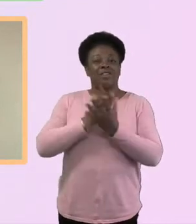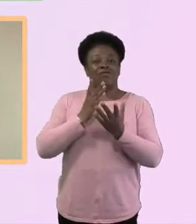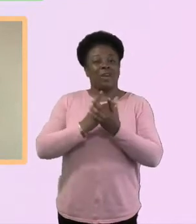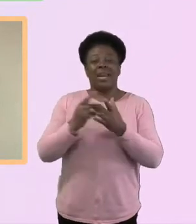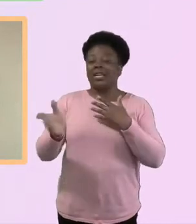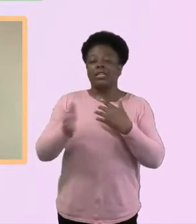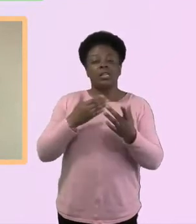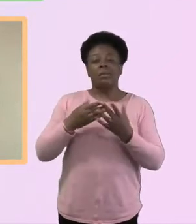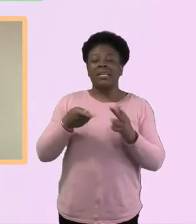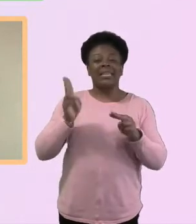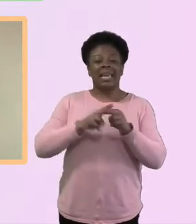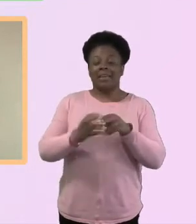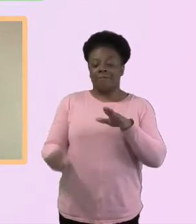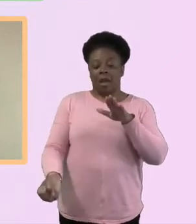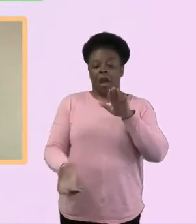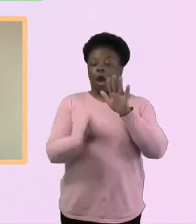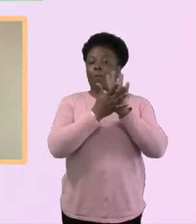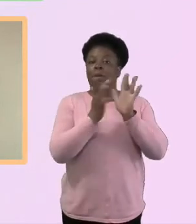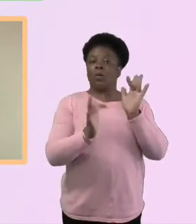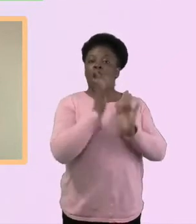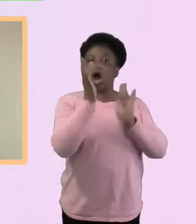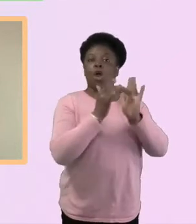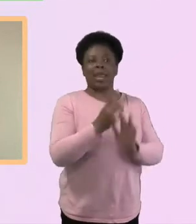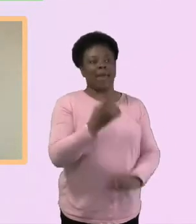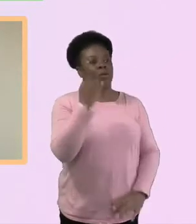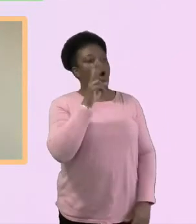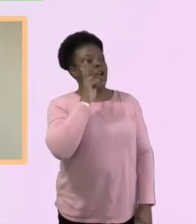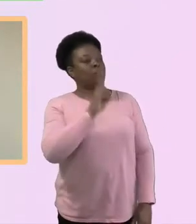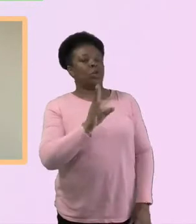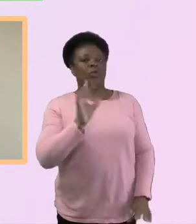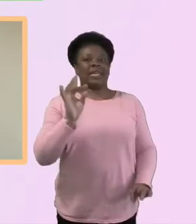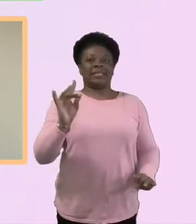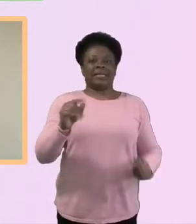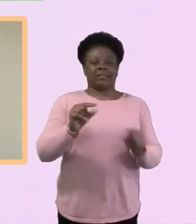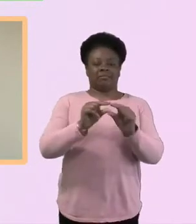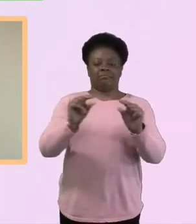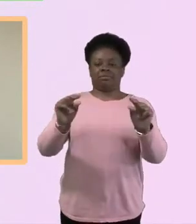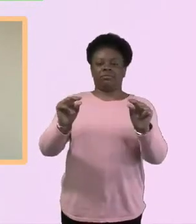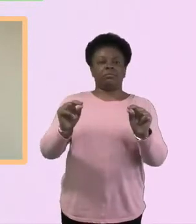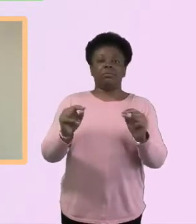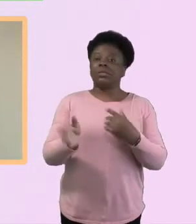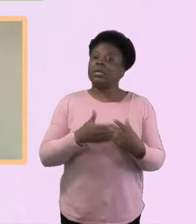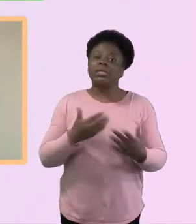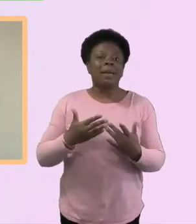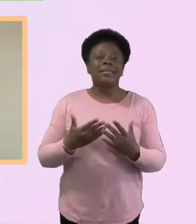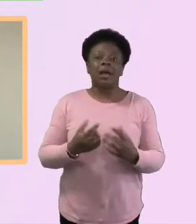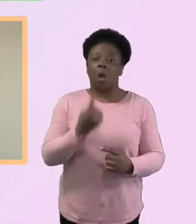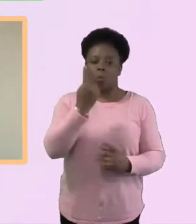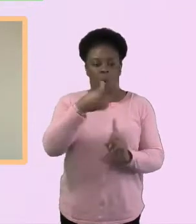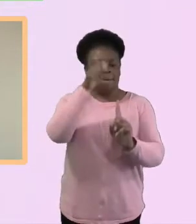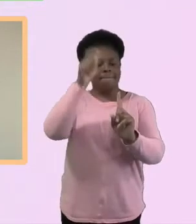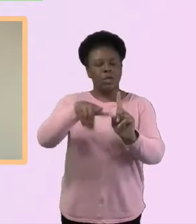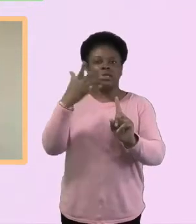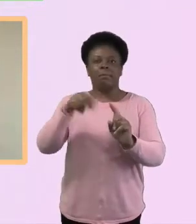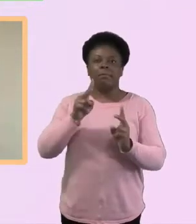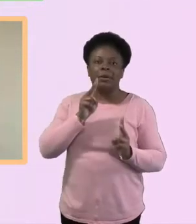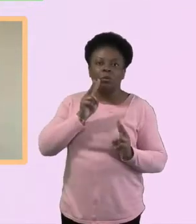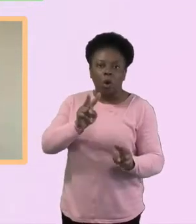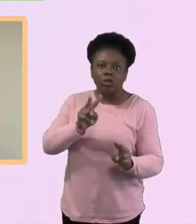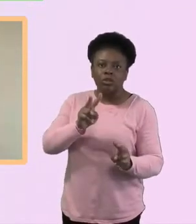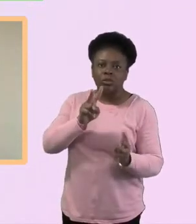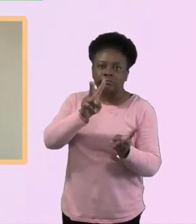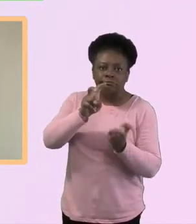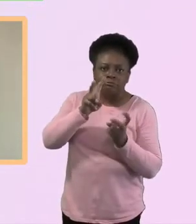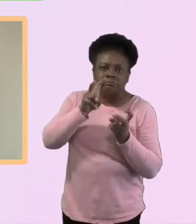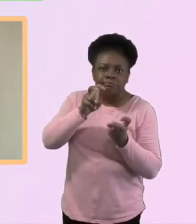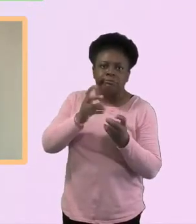I loved as well, which we heard in that, in those little videos. Actually, it's about the one person. If we reached one person who heard something about who Jesus